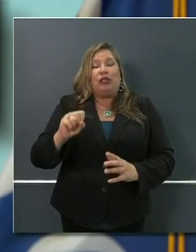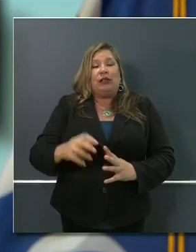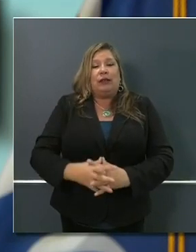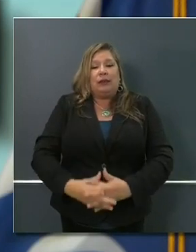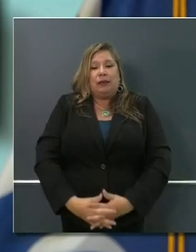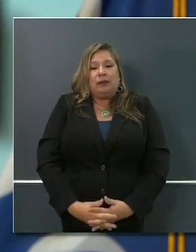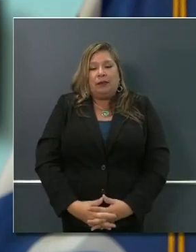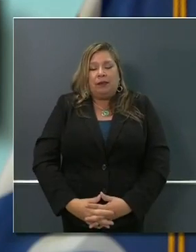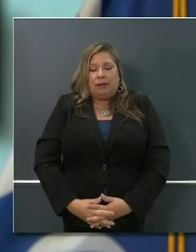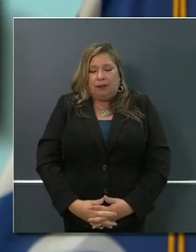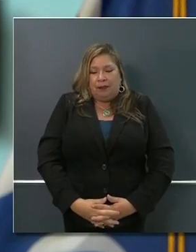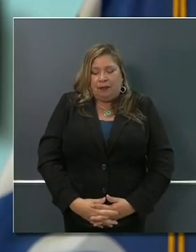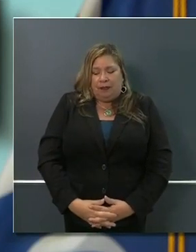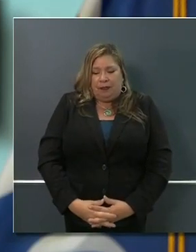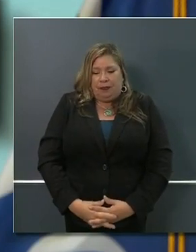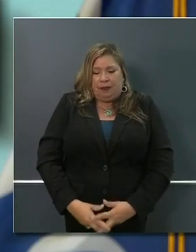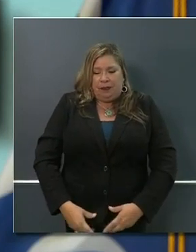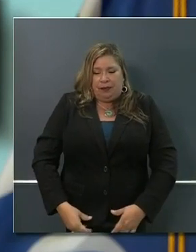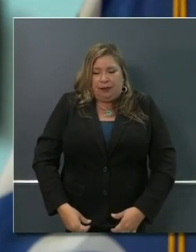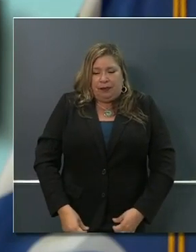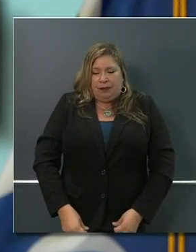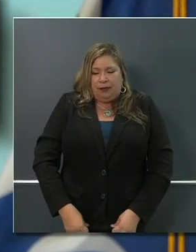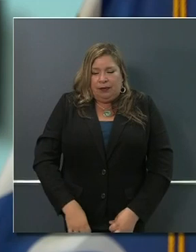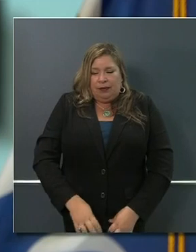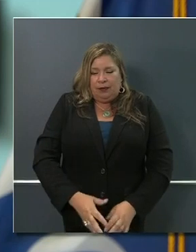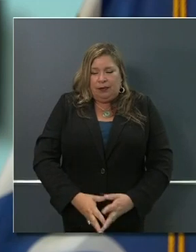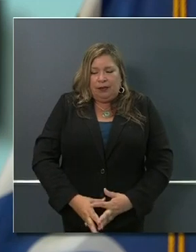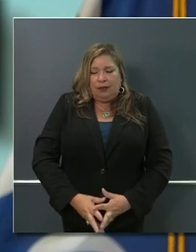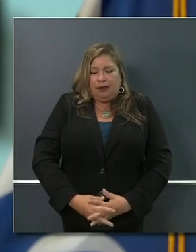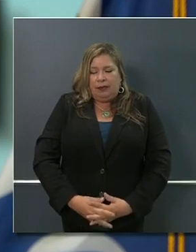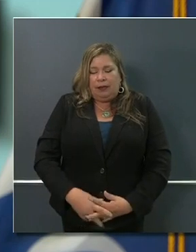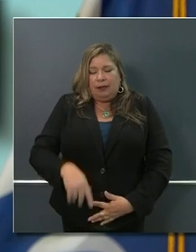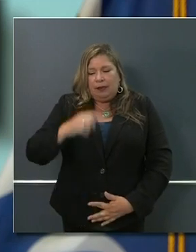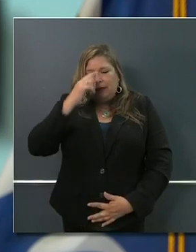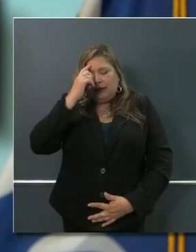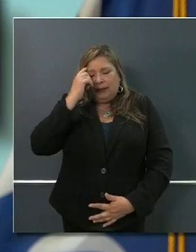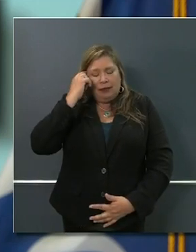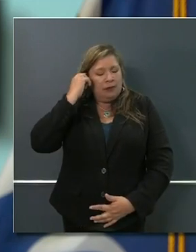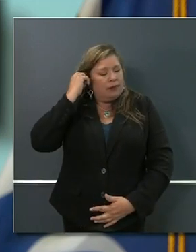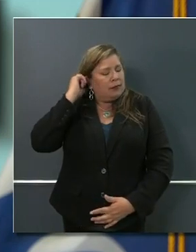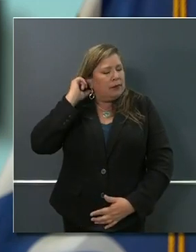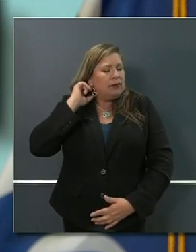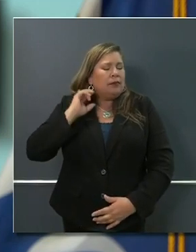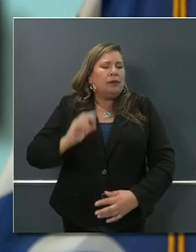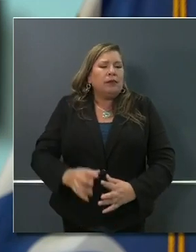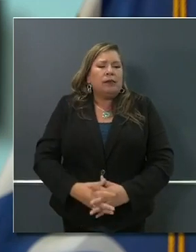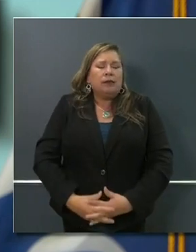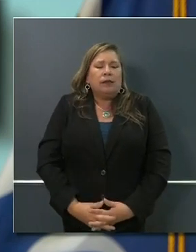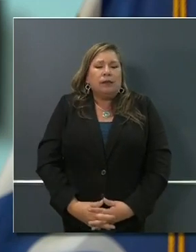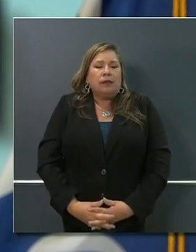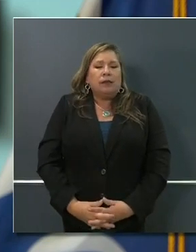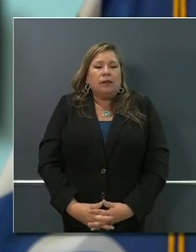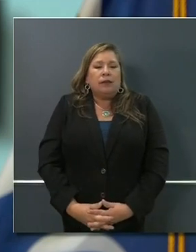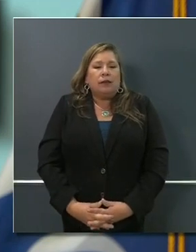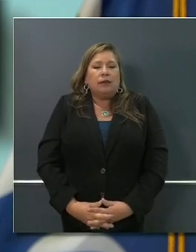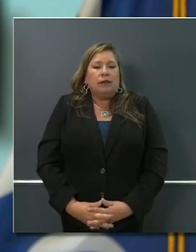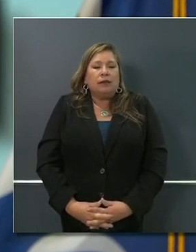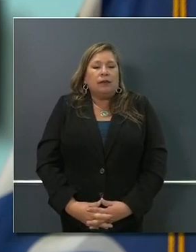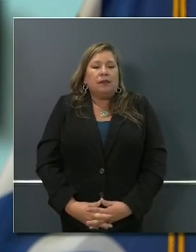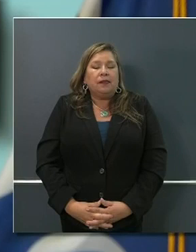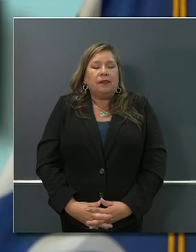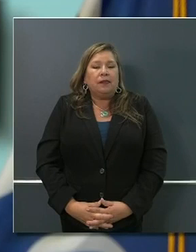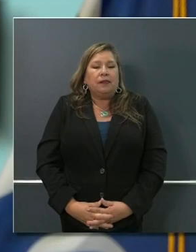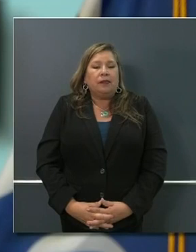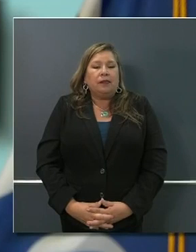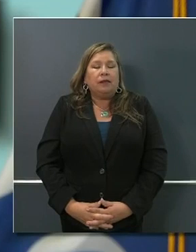Rachel Becker. Hi. Sorry, I was muted. Governor, I have a question for you about the three